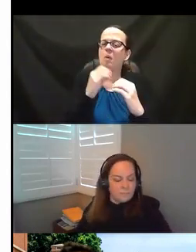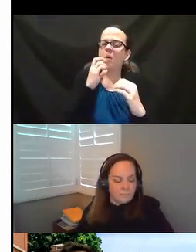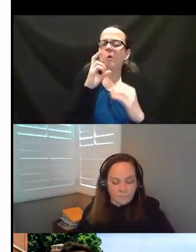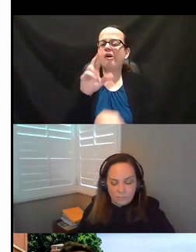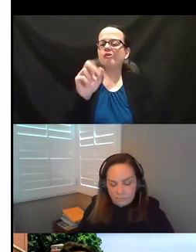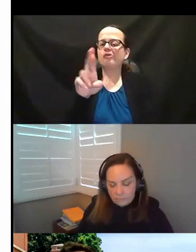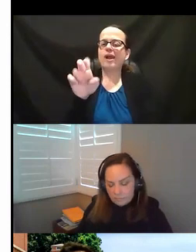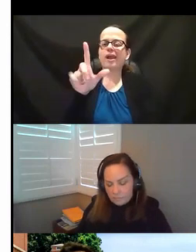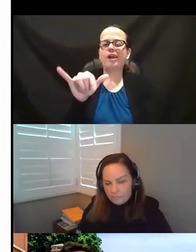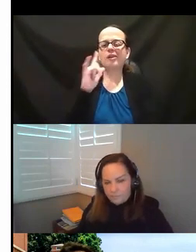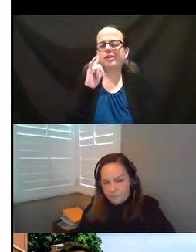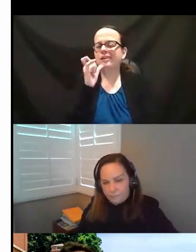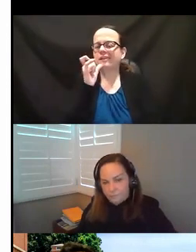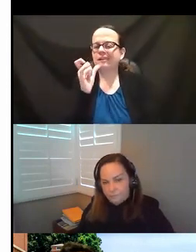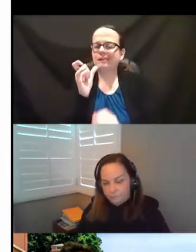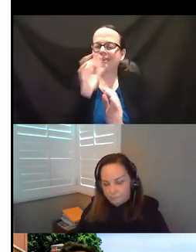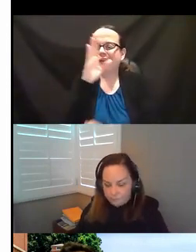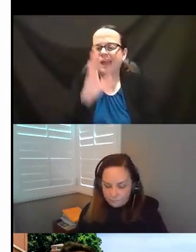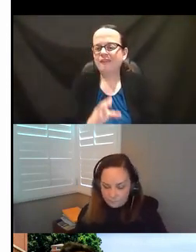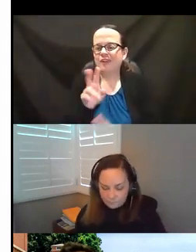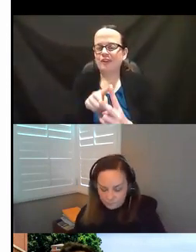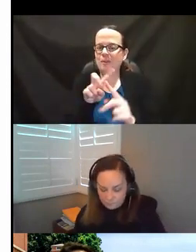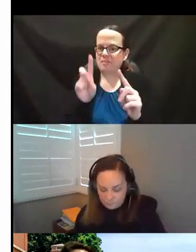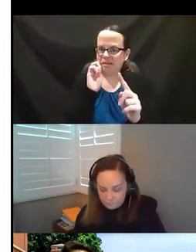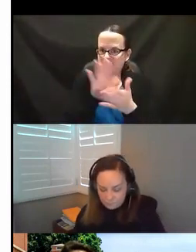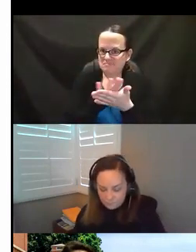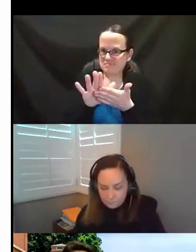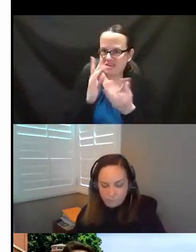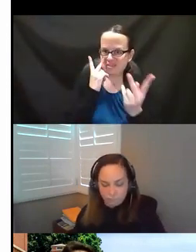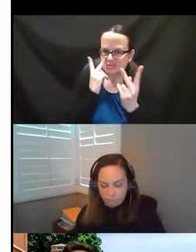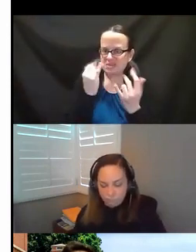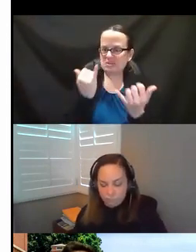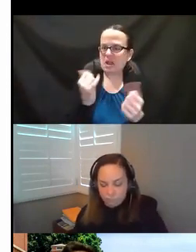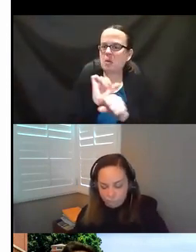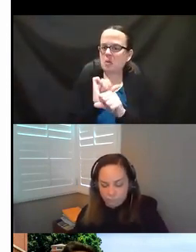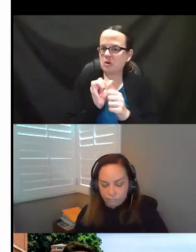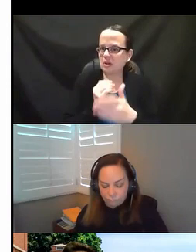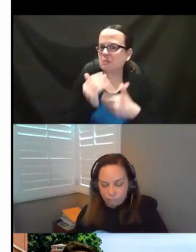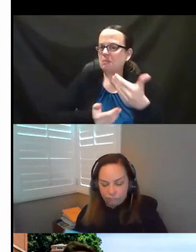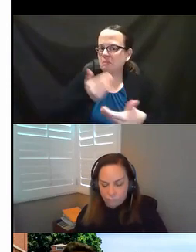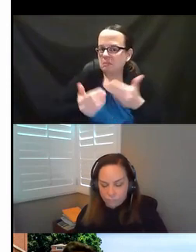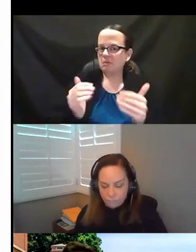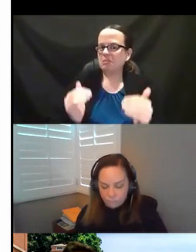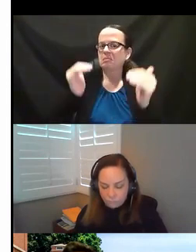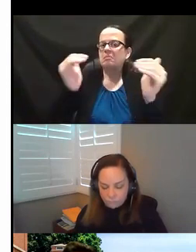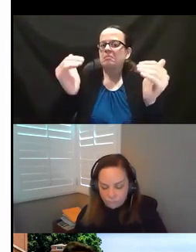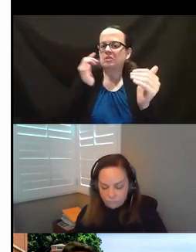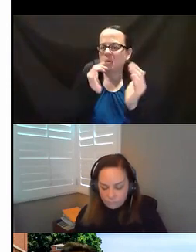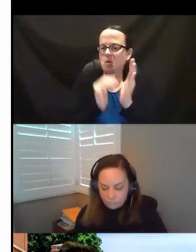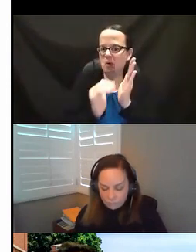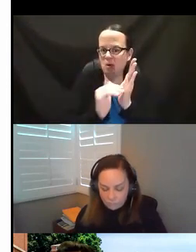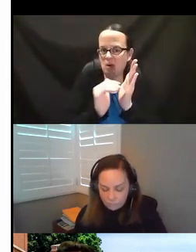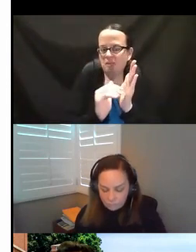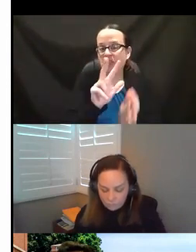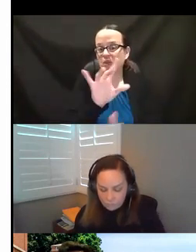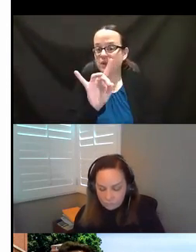never. So, again, it's great that we are working through that. And that oftentimes, at least 38